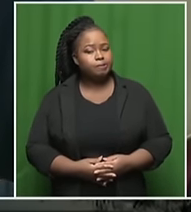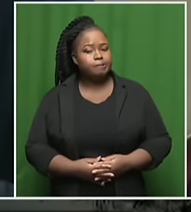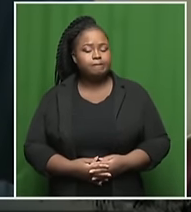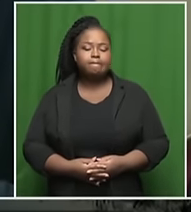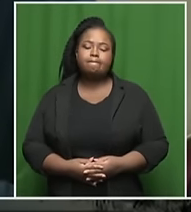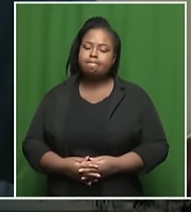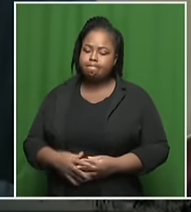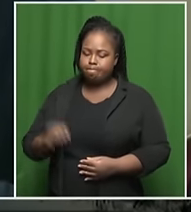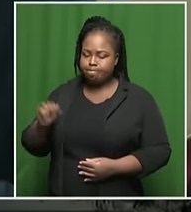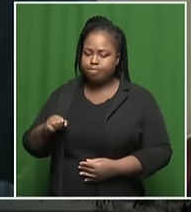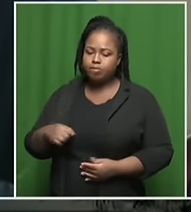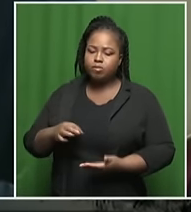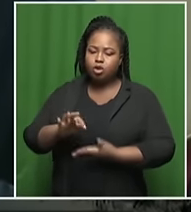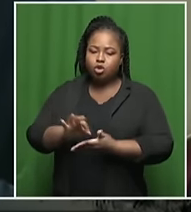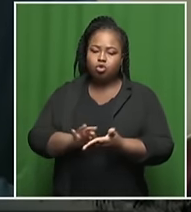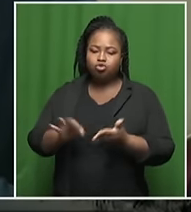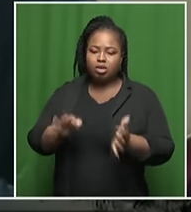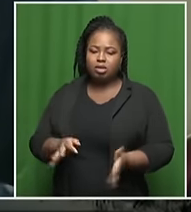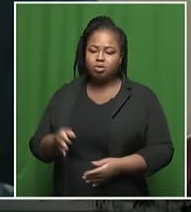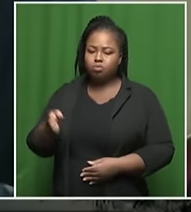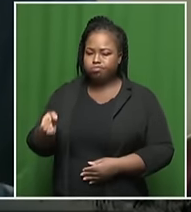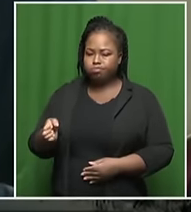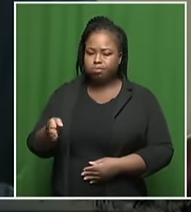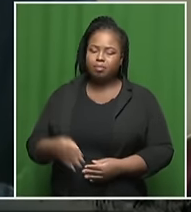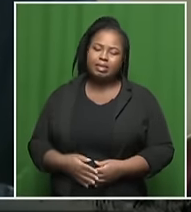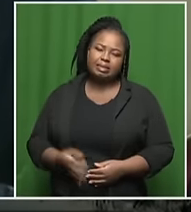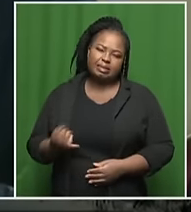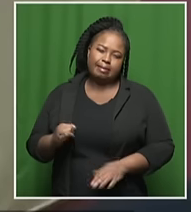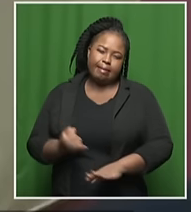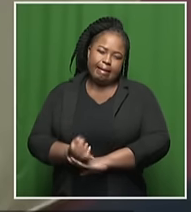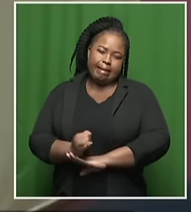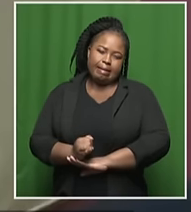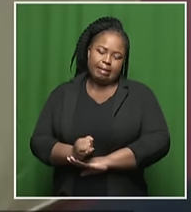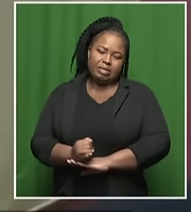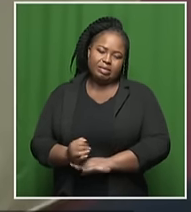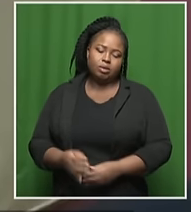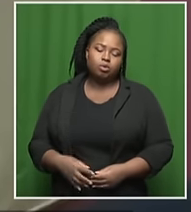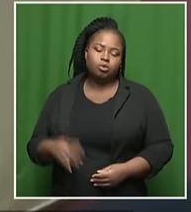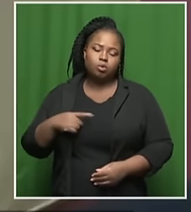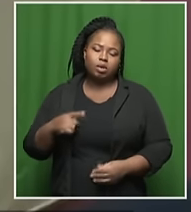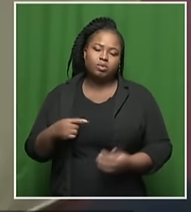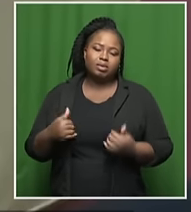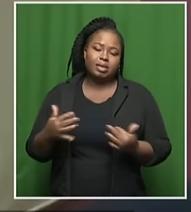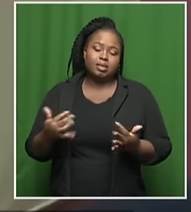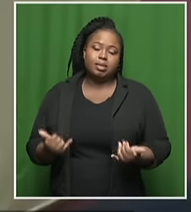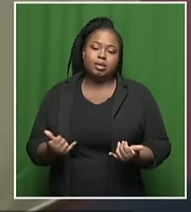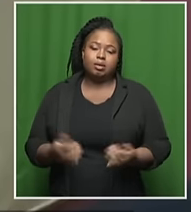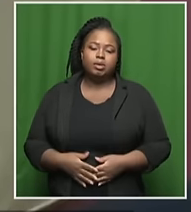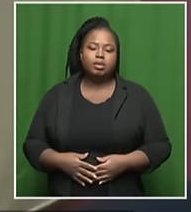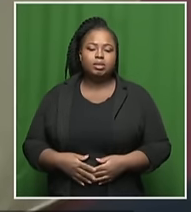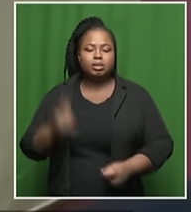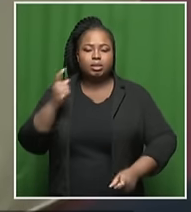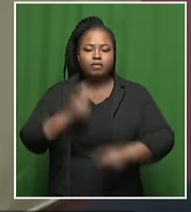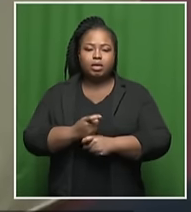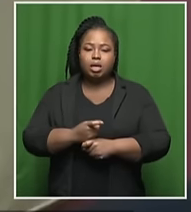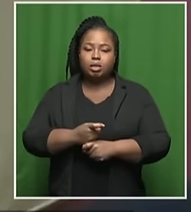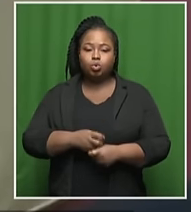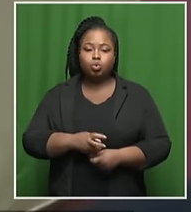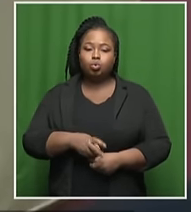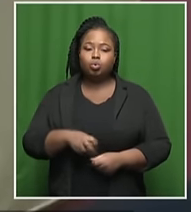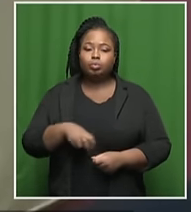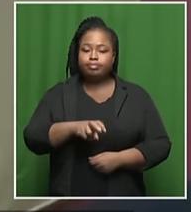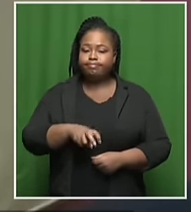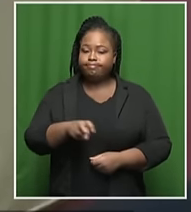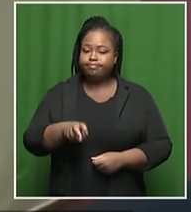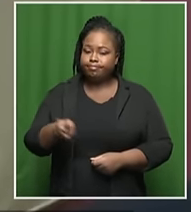There have been contractors have gone out. It's a bit early now, still being very much in the acute phase. It's also really difficult moving around in those areas